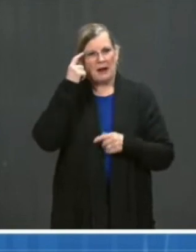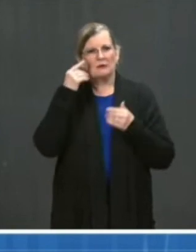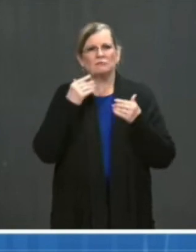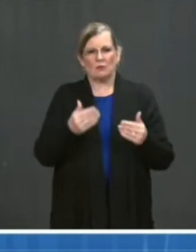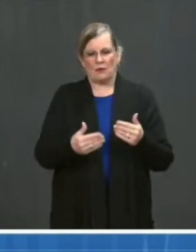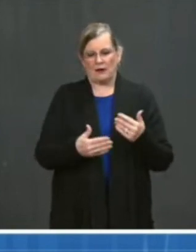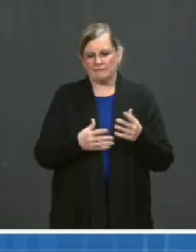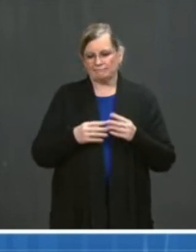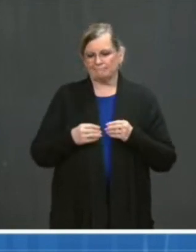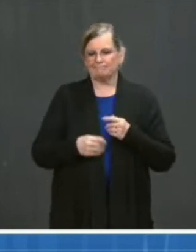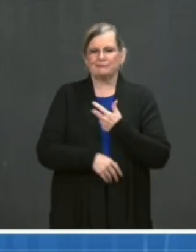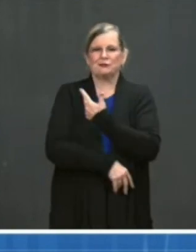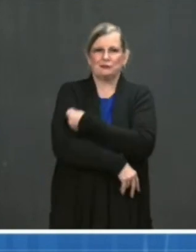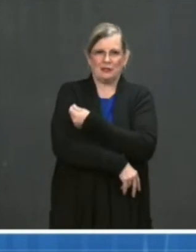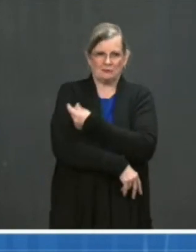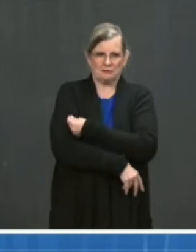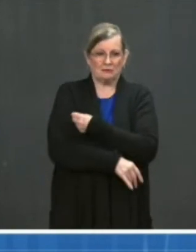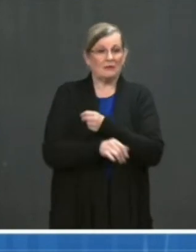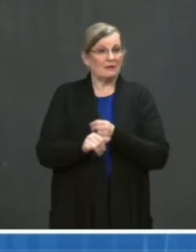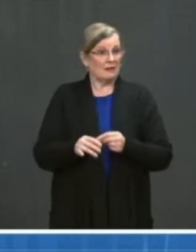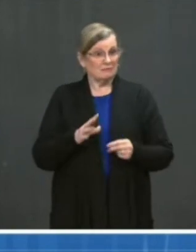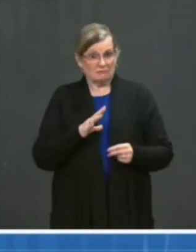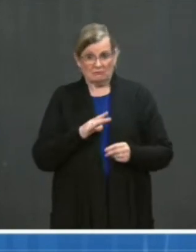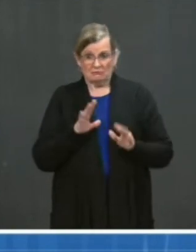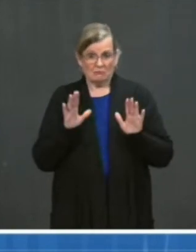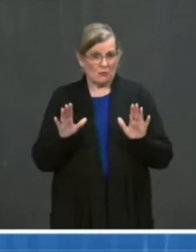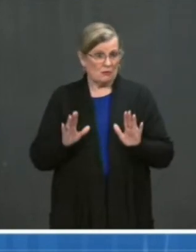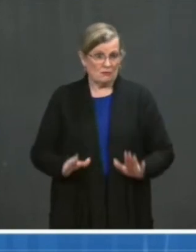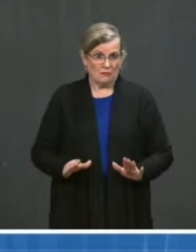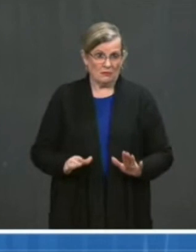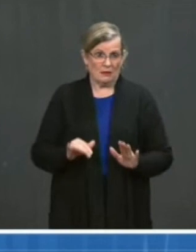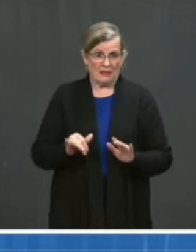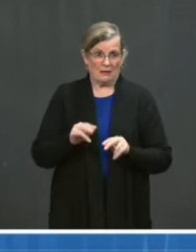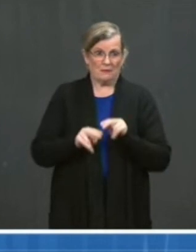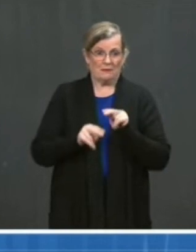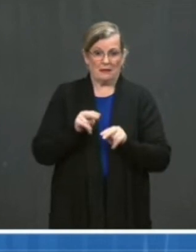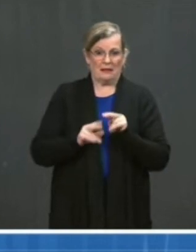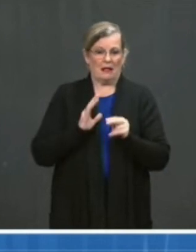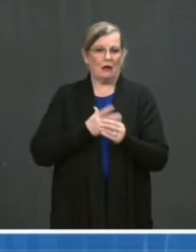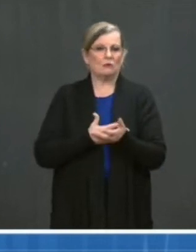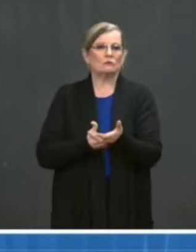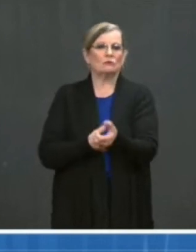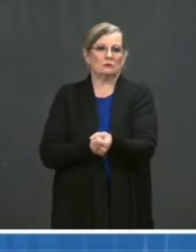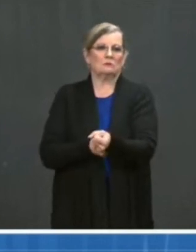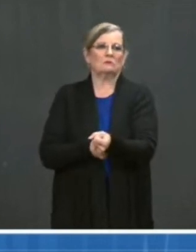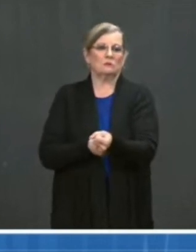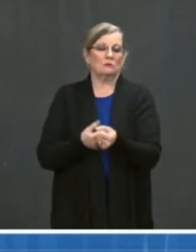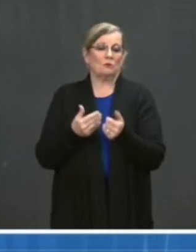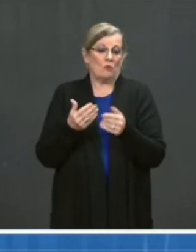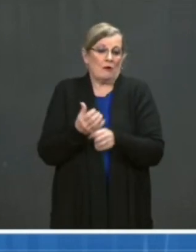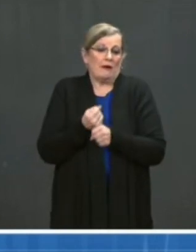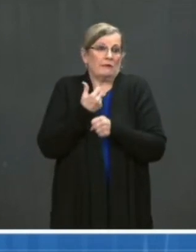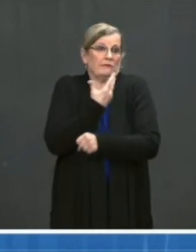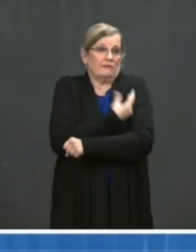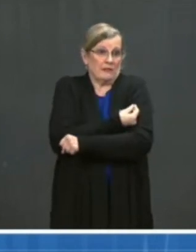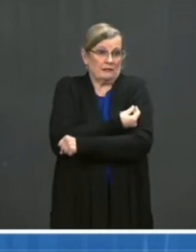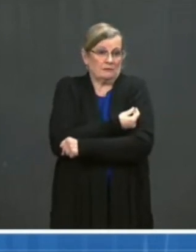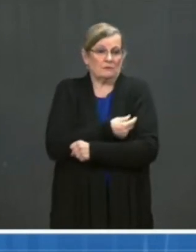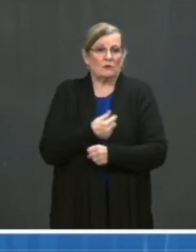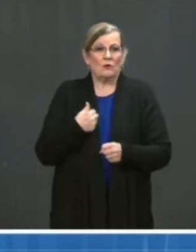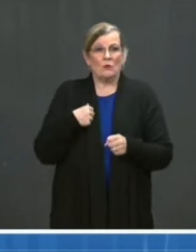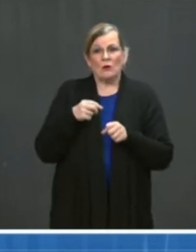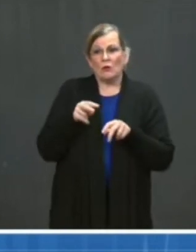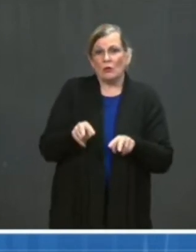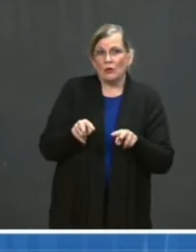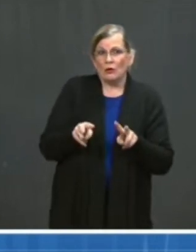helps their concerns and build their confidence in the vaccine. Bottom line is, people look to trusted community members when they have questions and